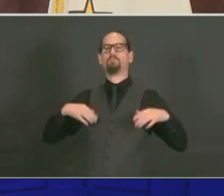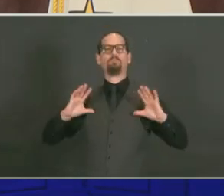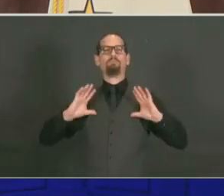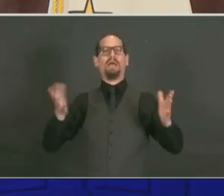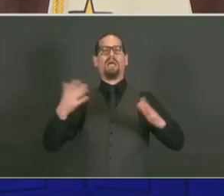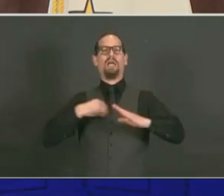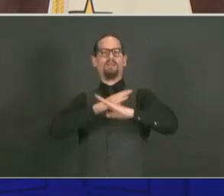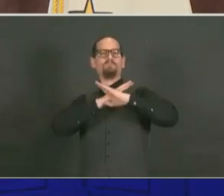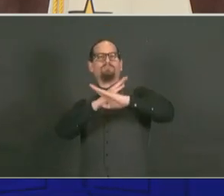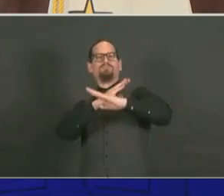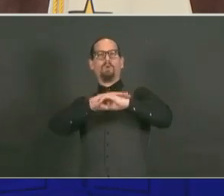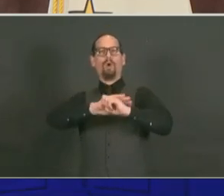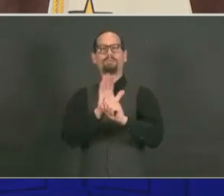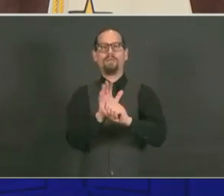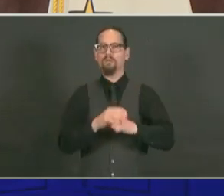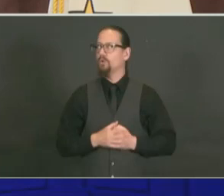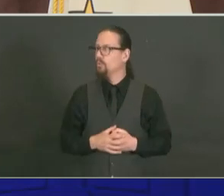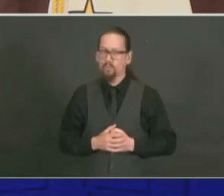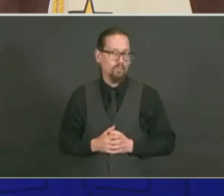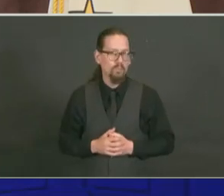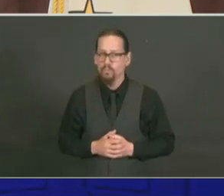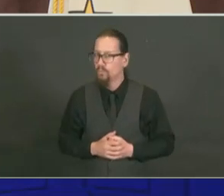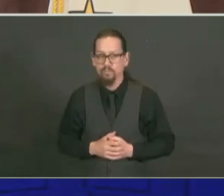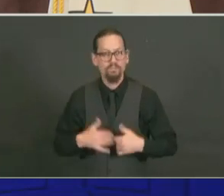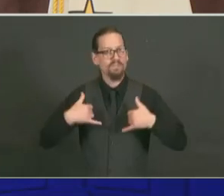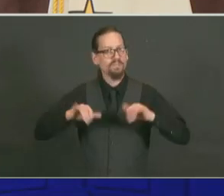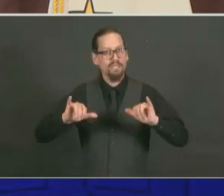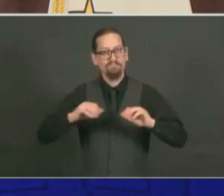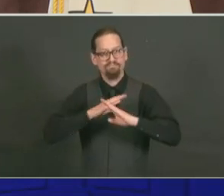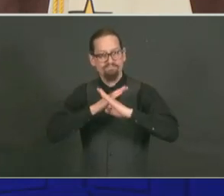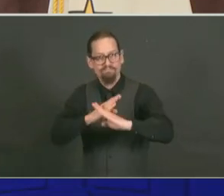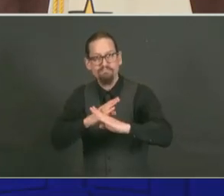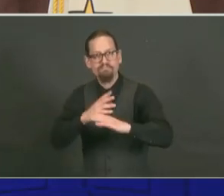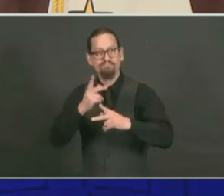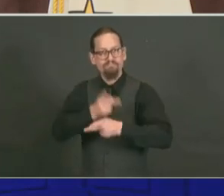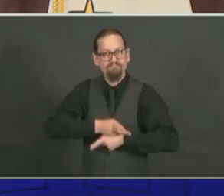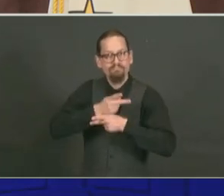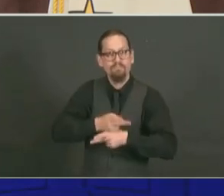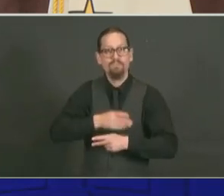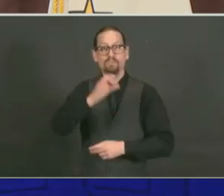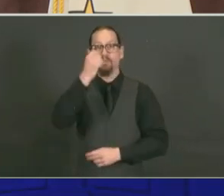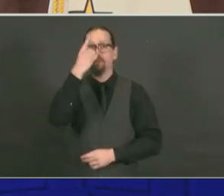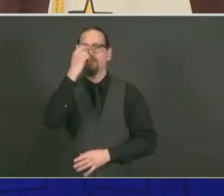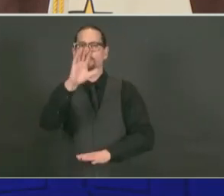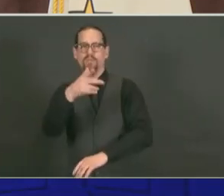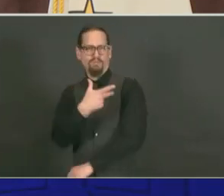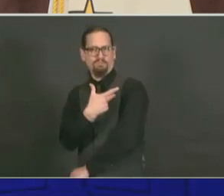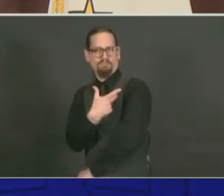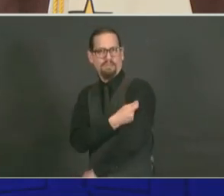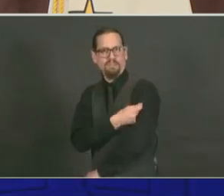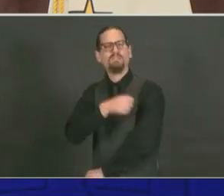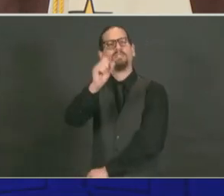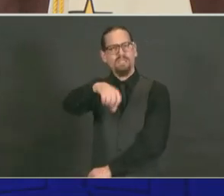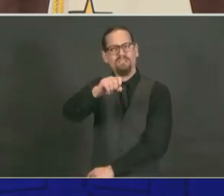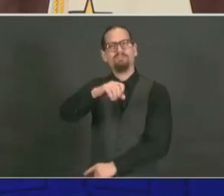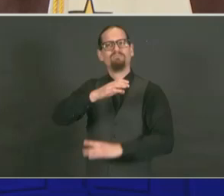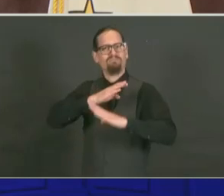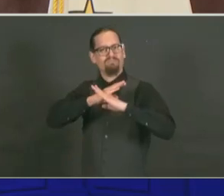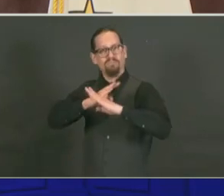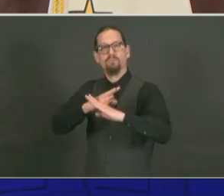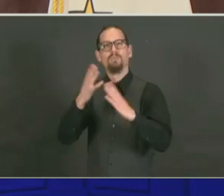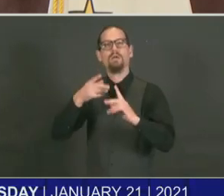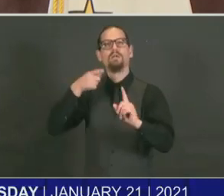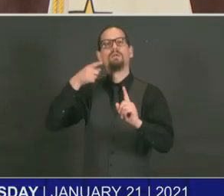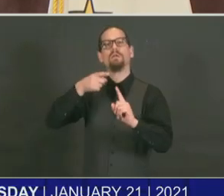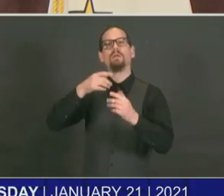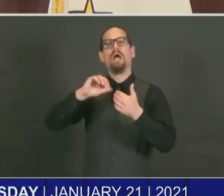extremely effective at protecting you from developing symptoms of COVID-19. COVID-19 For our most